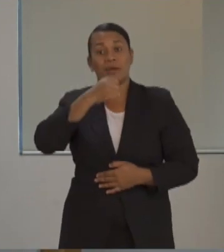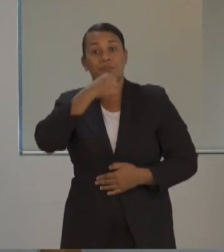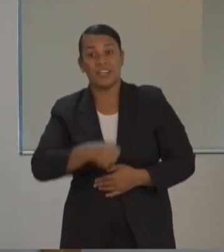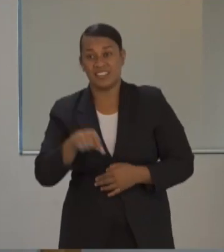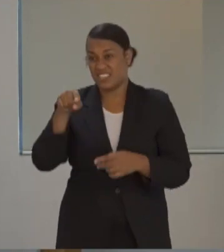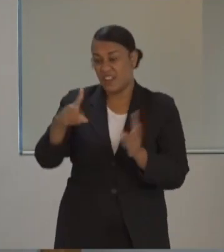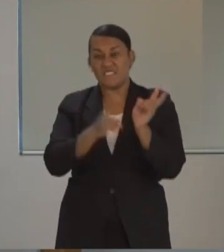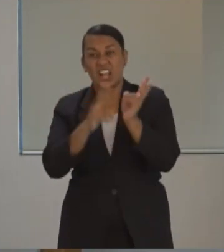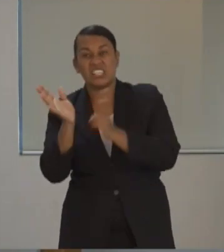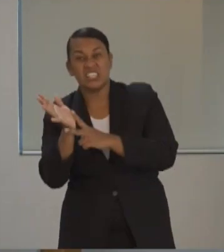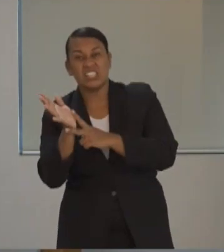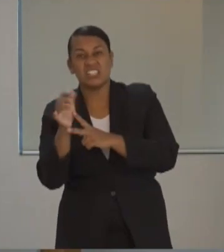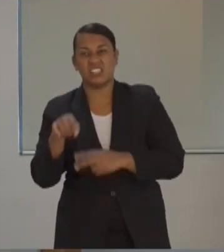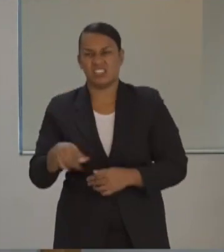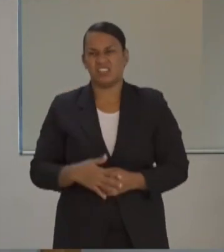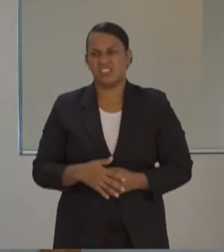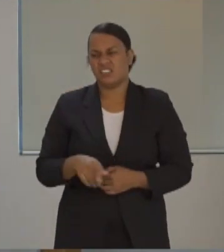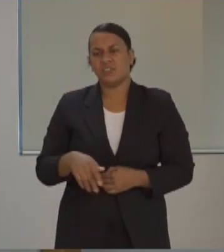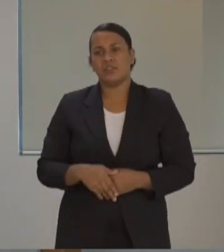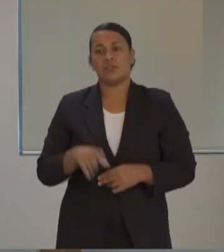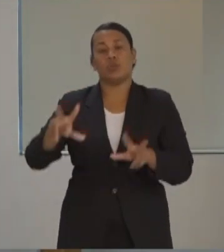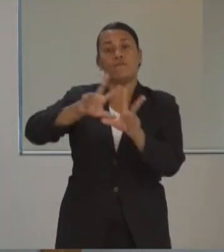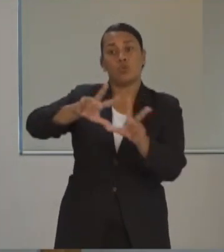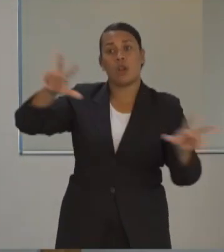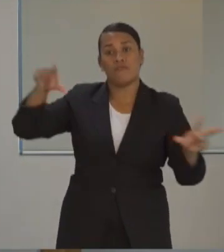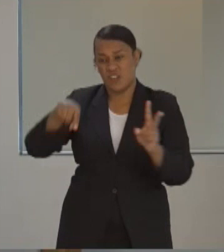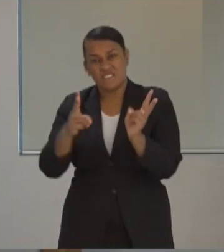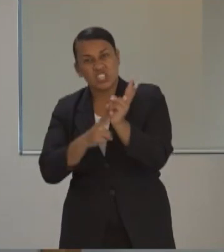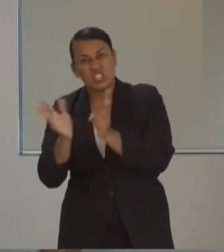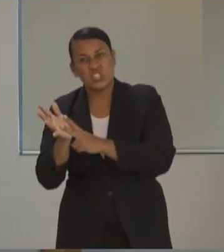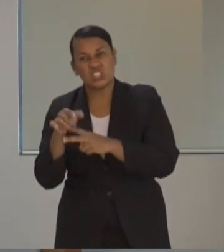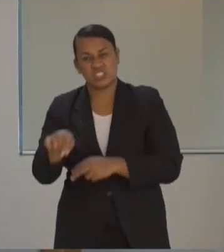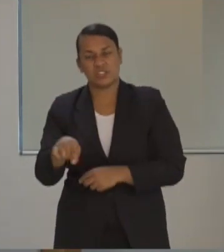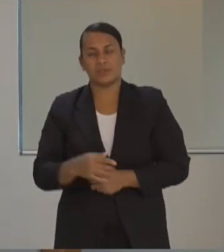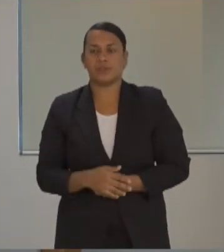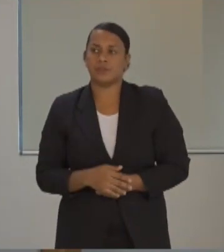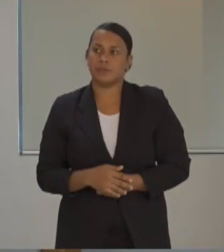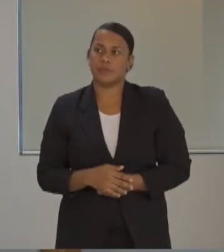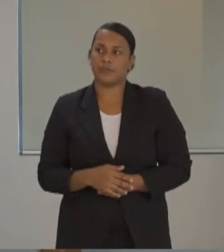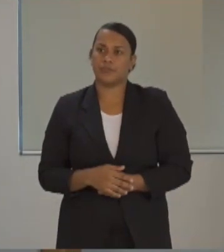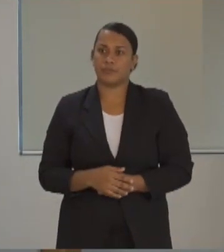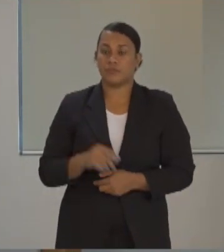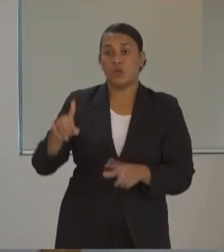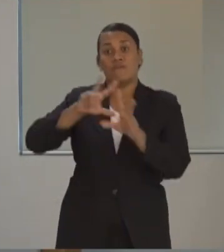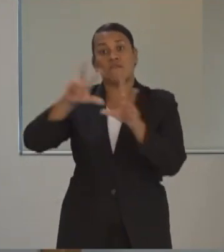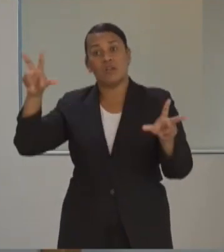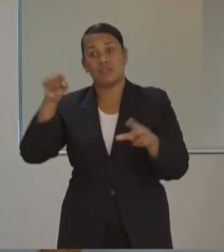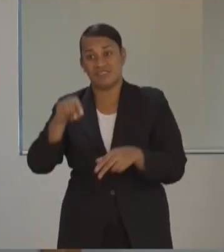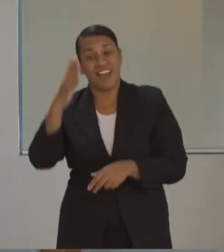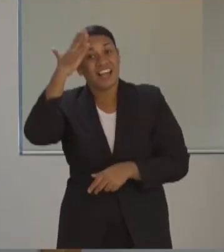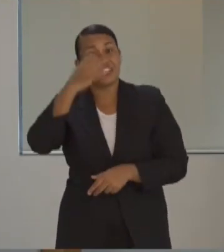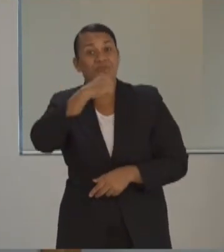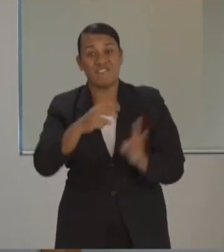Mbalayanginyina village on Vunulewu. The